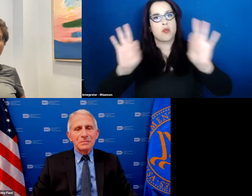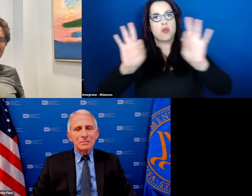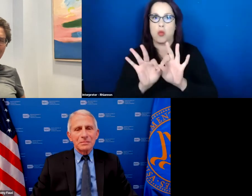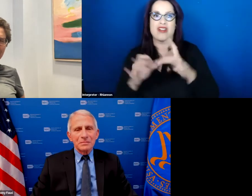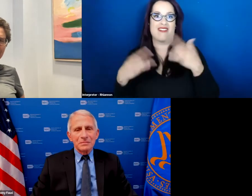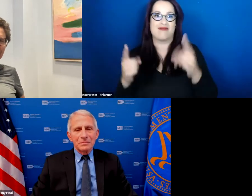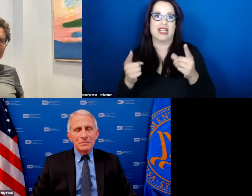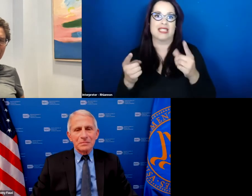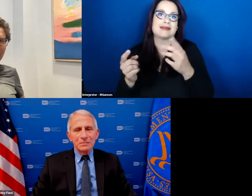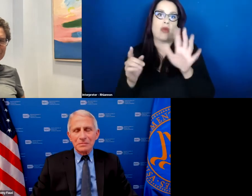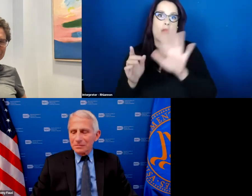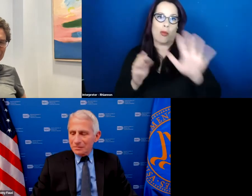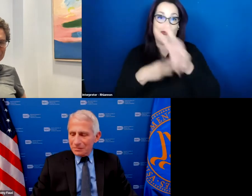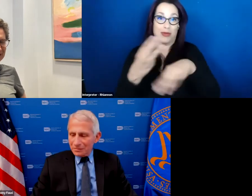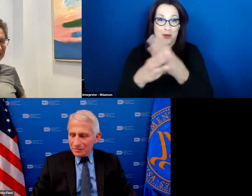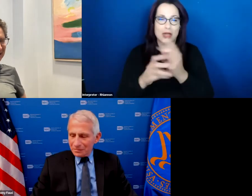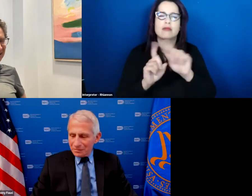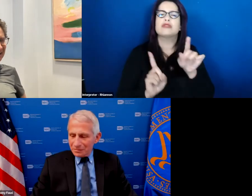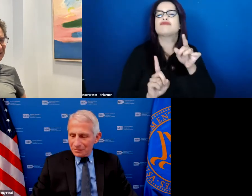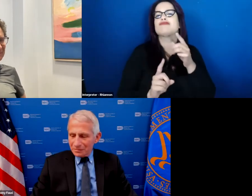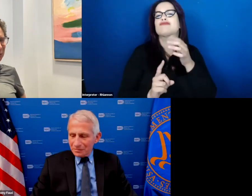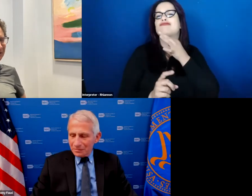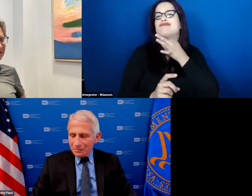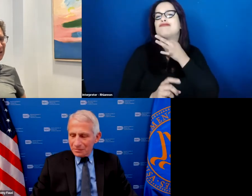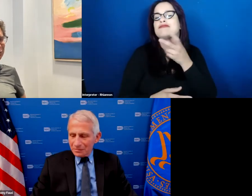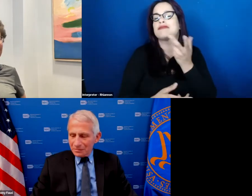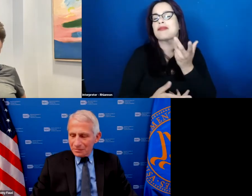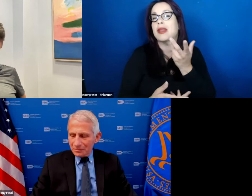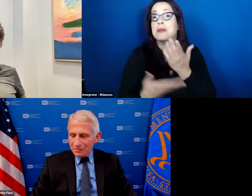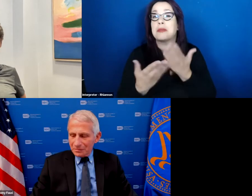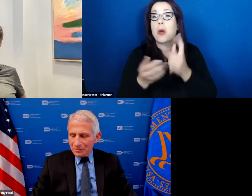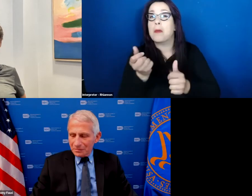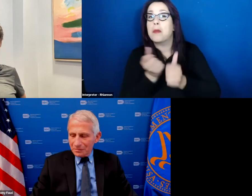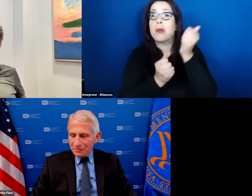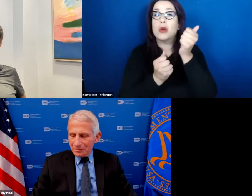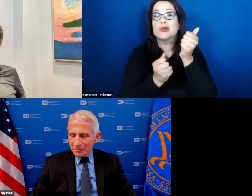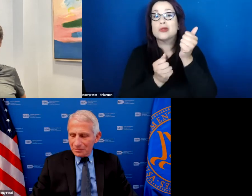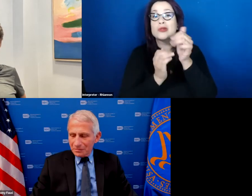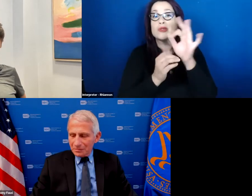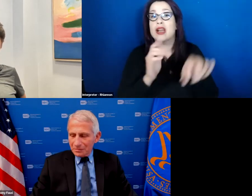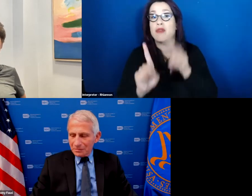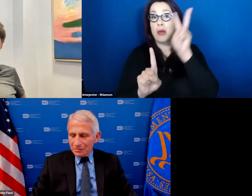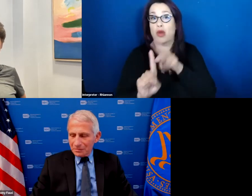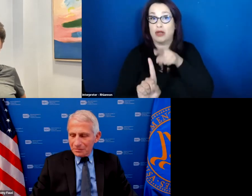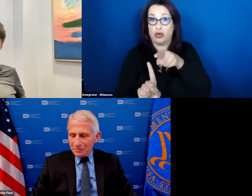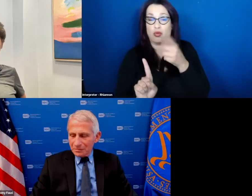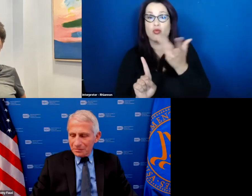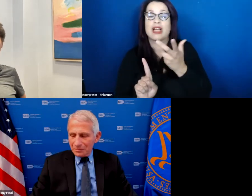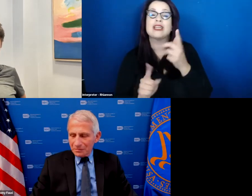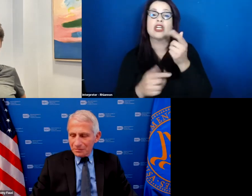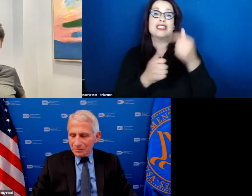but i wonder if perhaps the most uh important appointment to you is as chief of the laboratory of